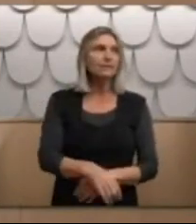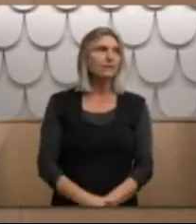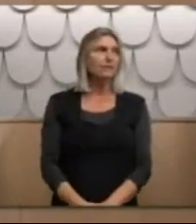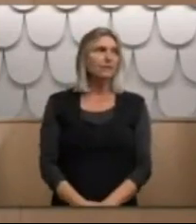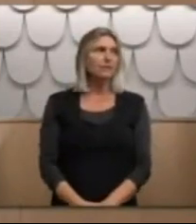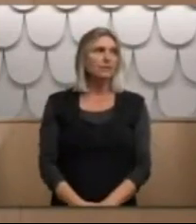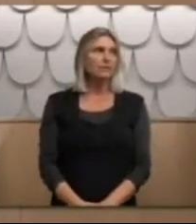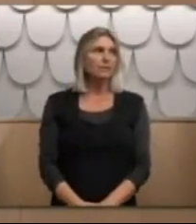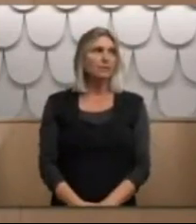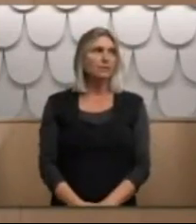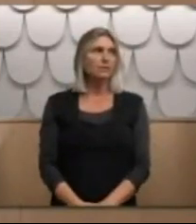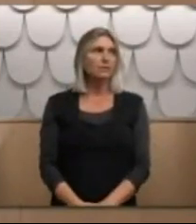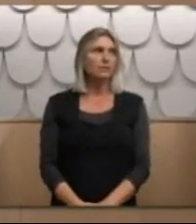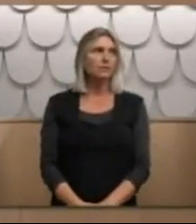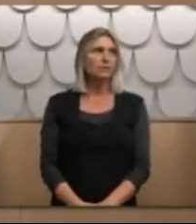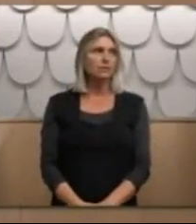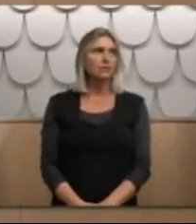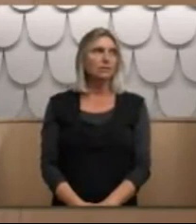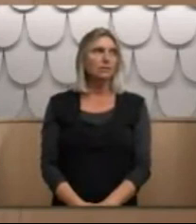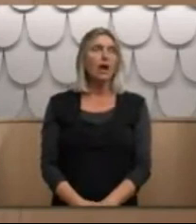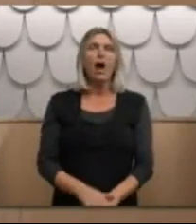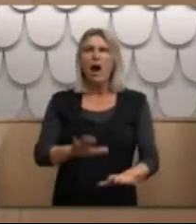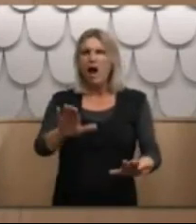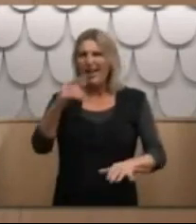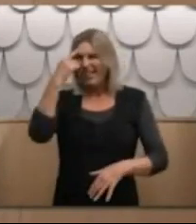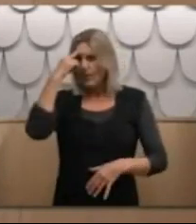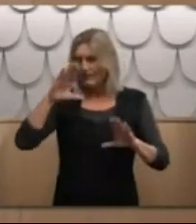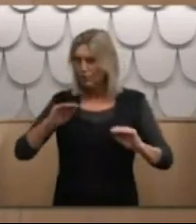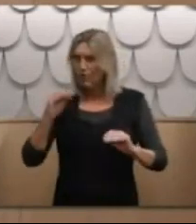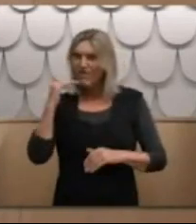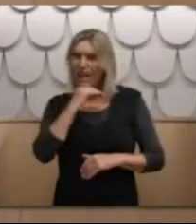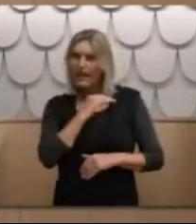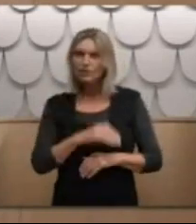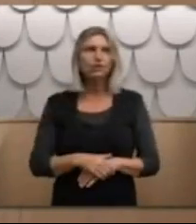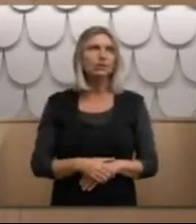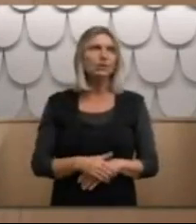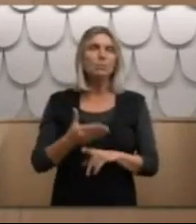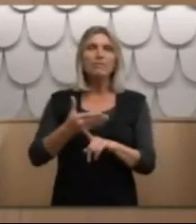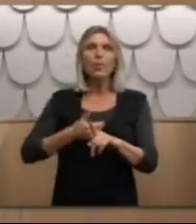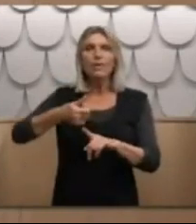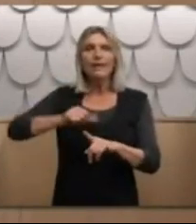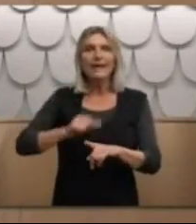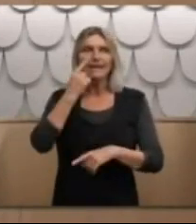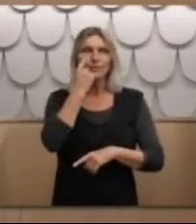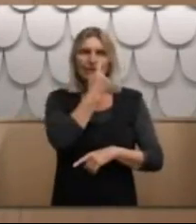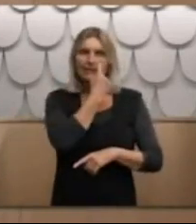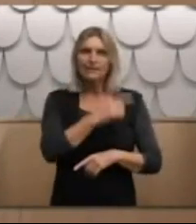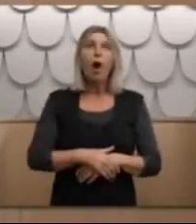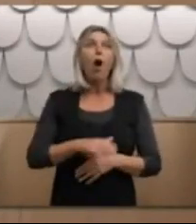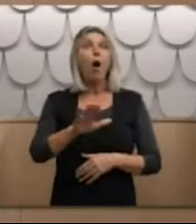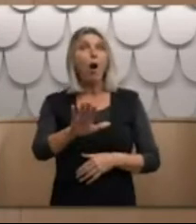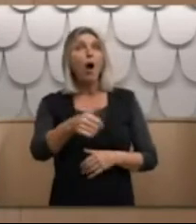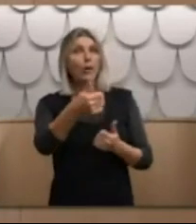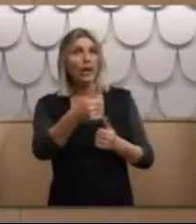If we, I think we will need the lunch and adjournment but we won't before the next witness but we can come back much earlier. So, we're going